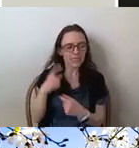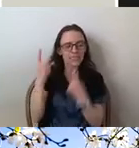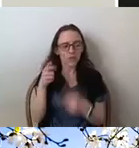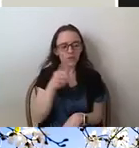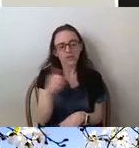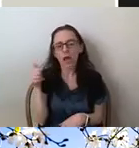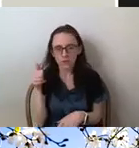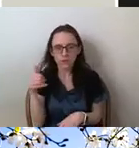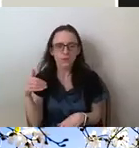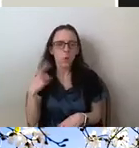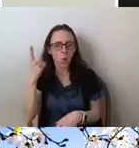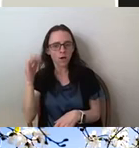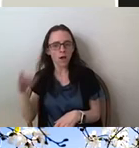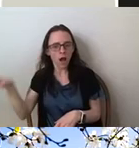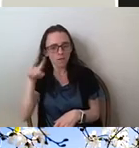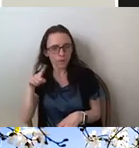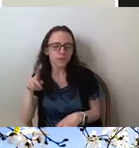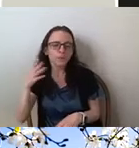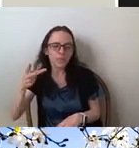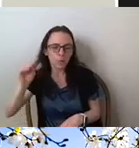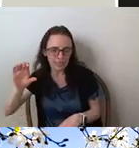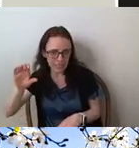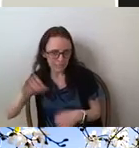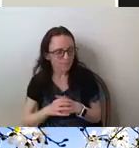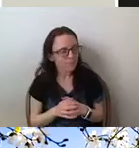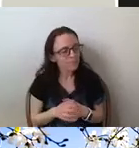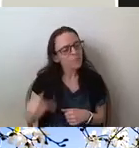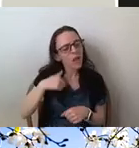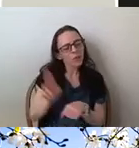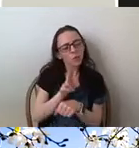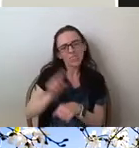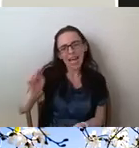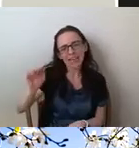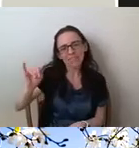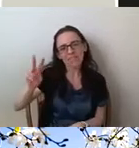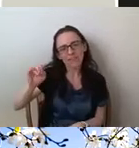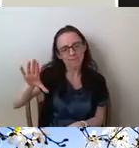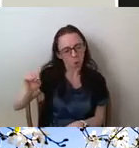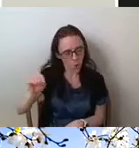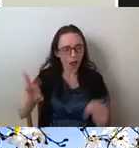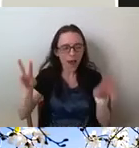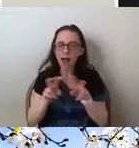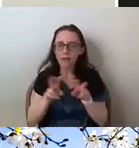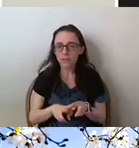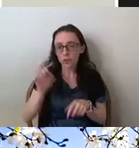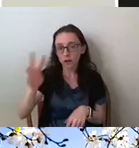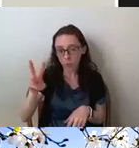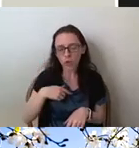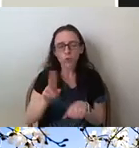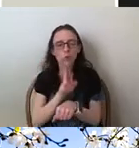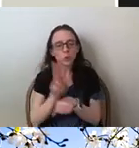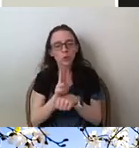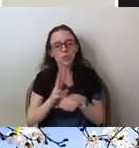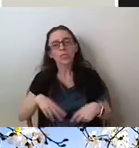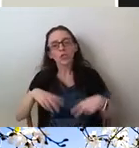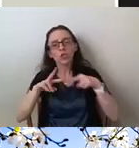analyzed their responses using NVivo qualitative analysis software, included for experiences with genetic testing, shared